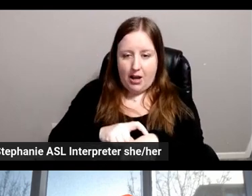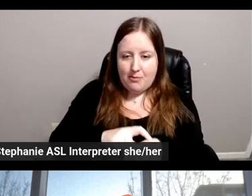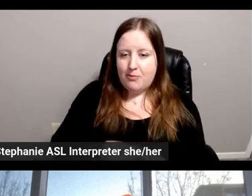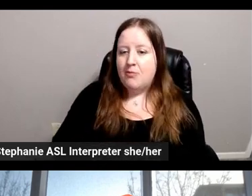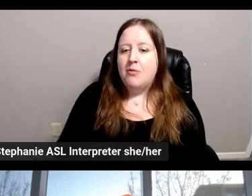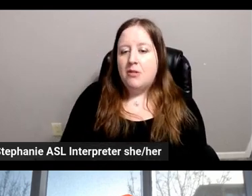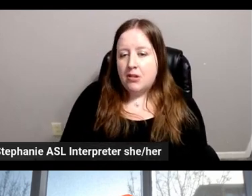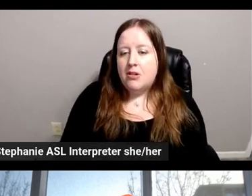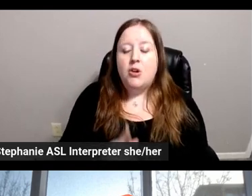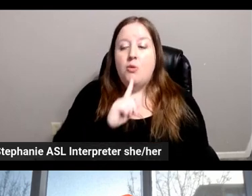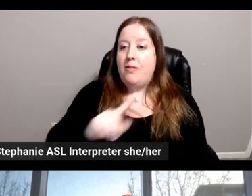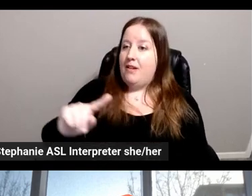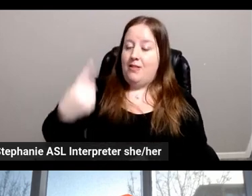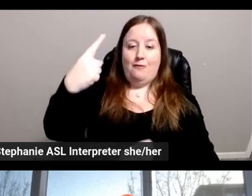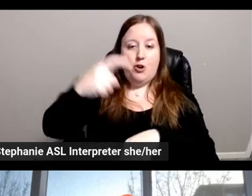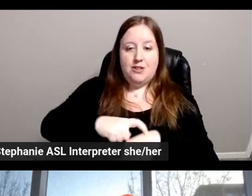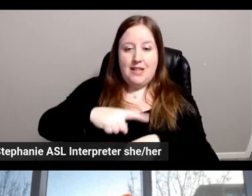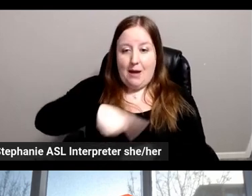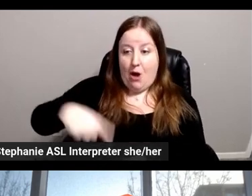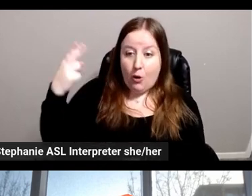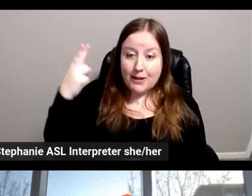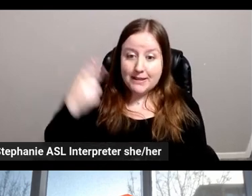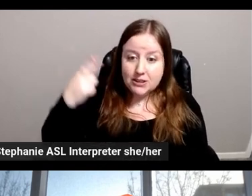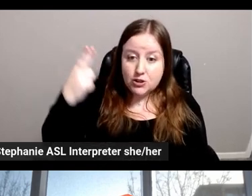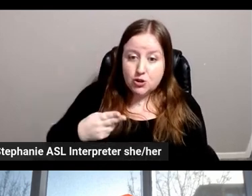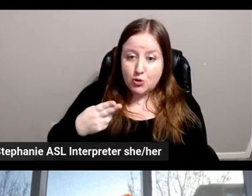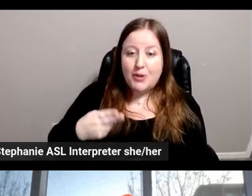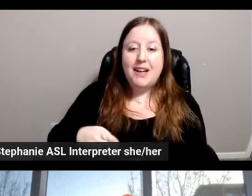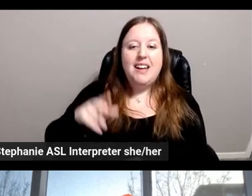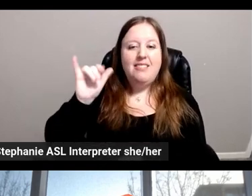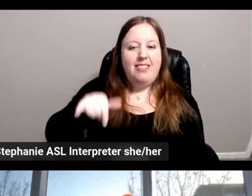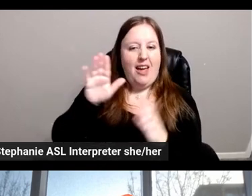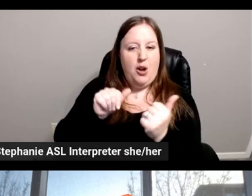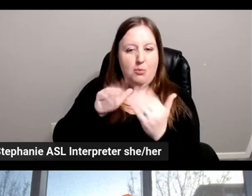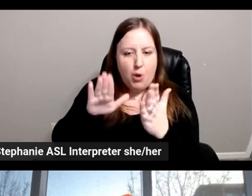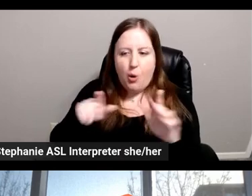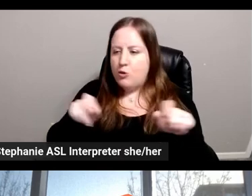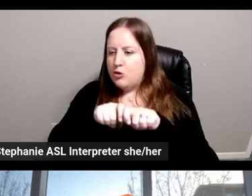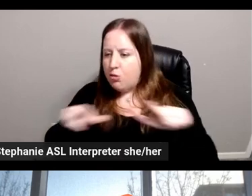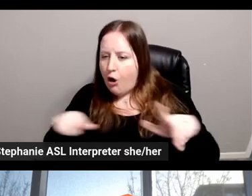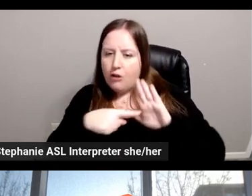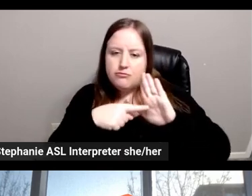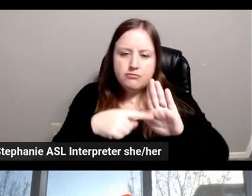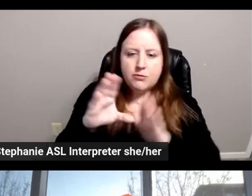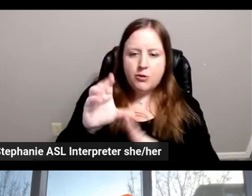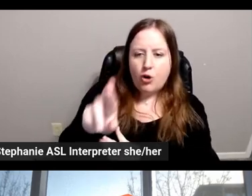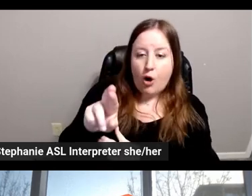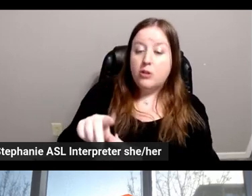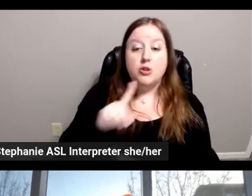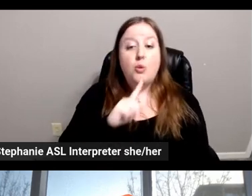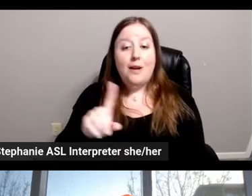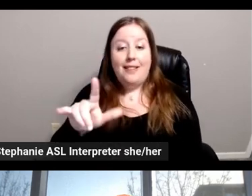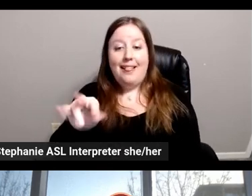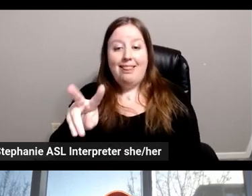very first time in our history that it was done like this, the launch, the reveal of a car. So it was really a live event.